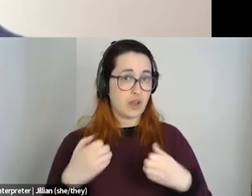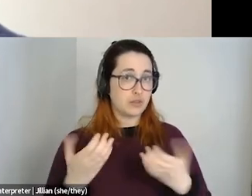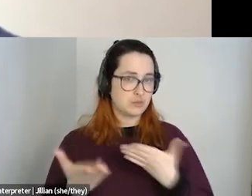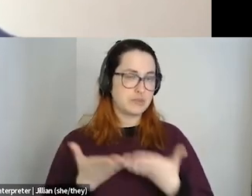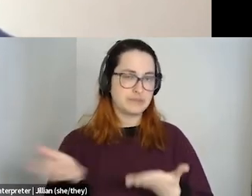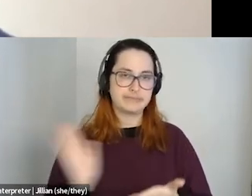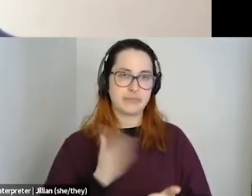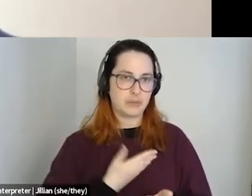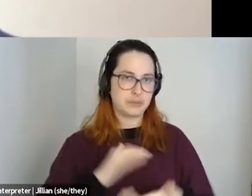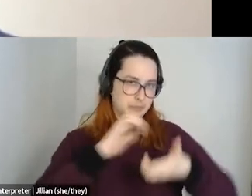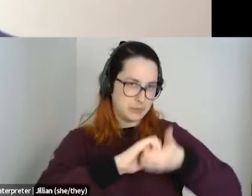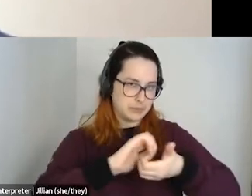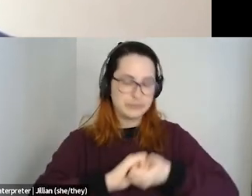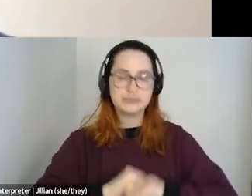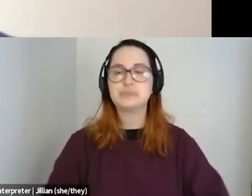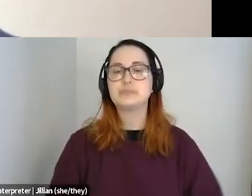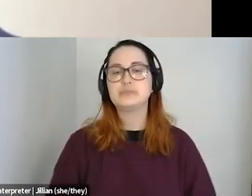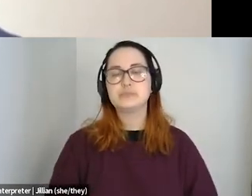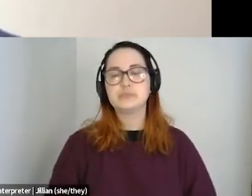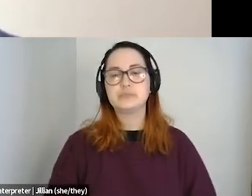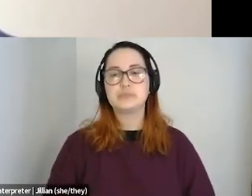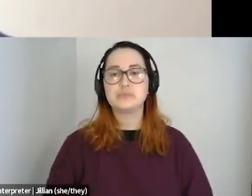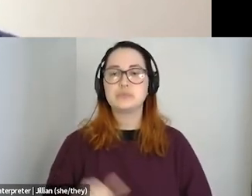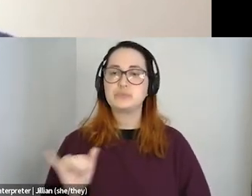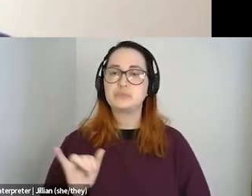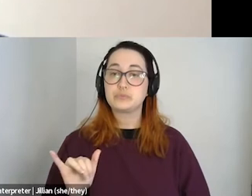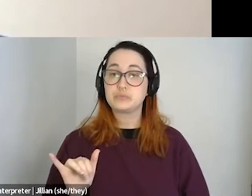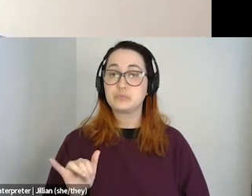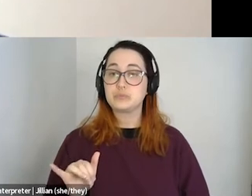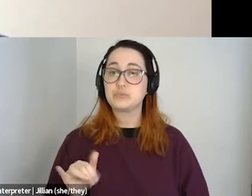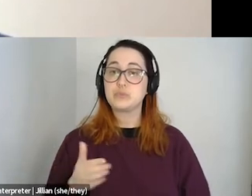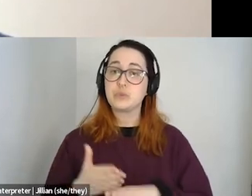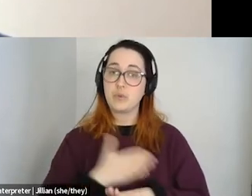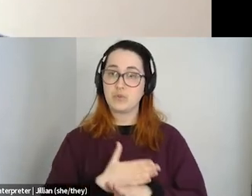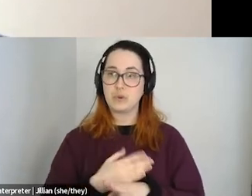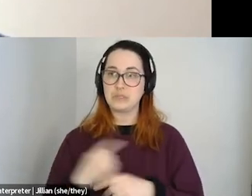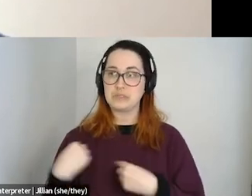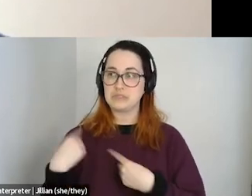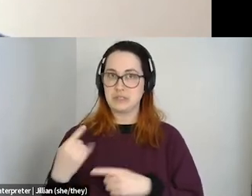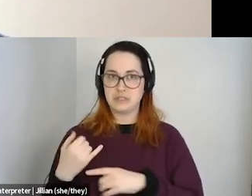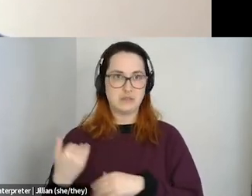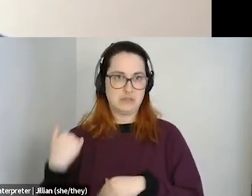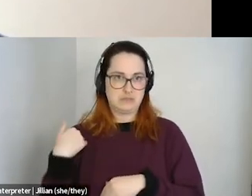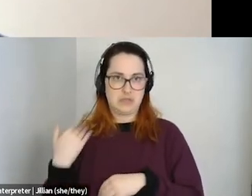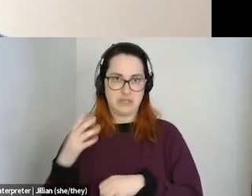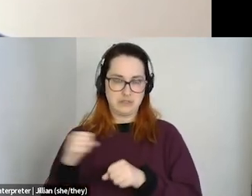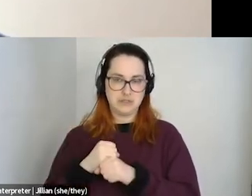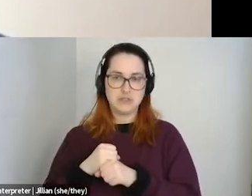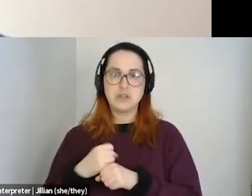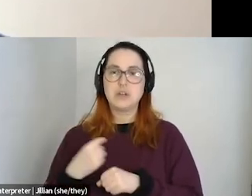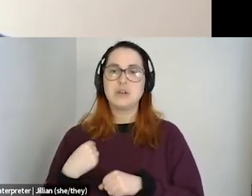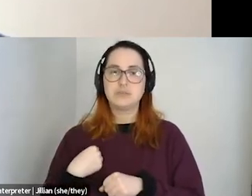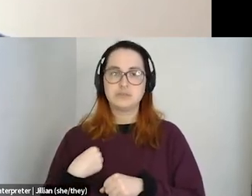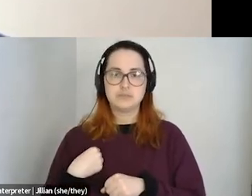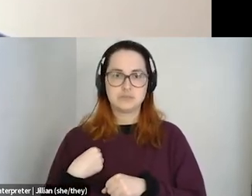partners of ours as well. And I previously, up until last year, was also South Shore